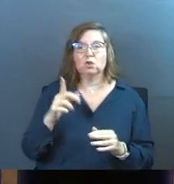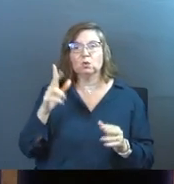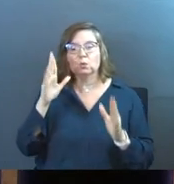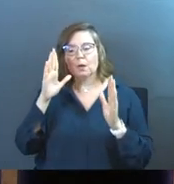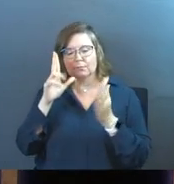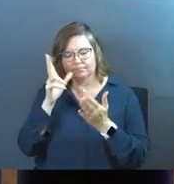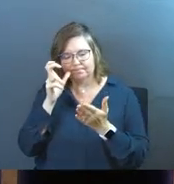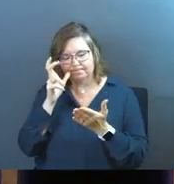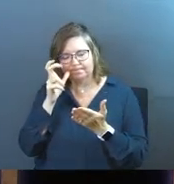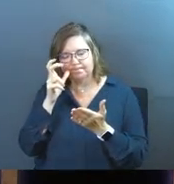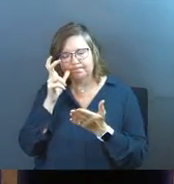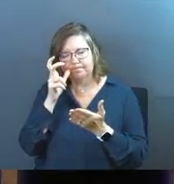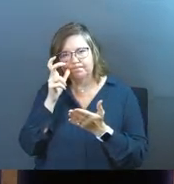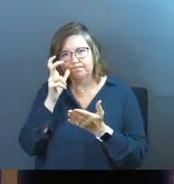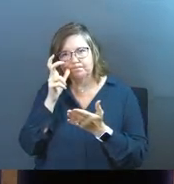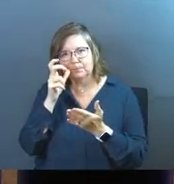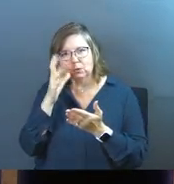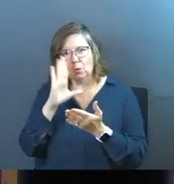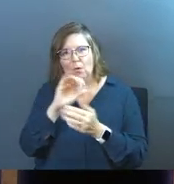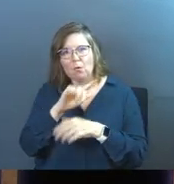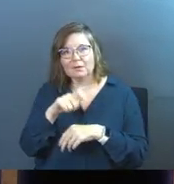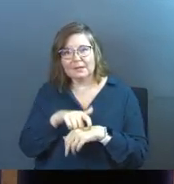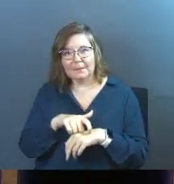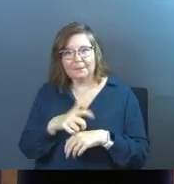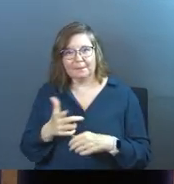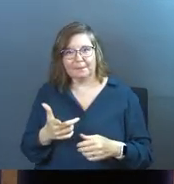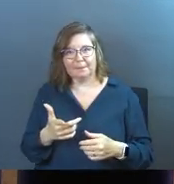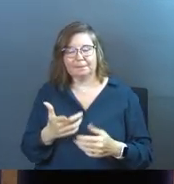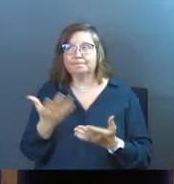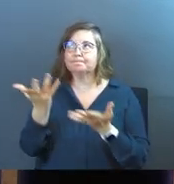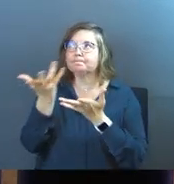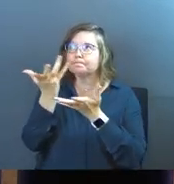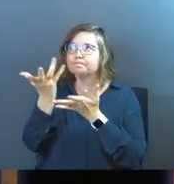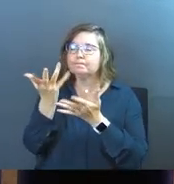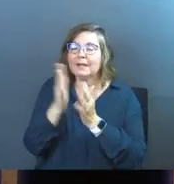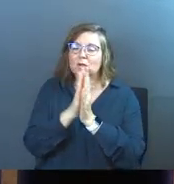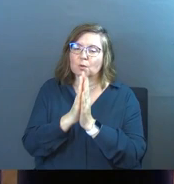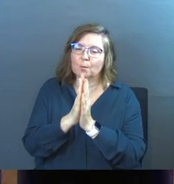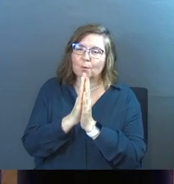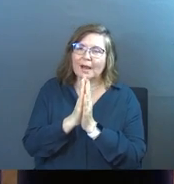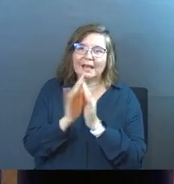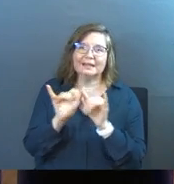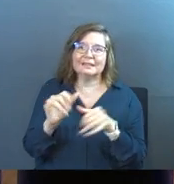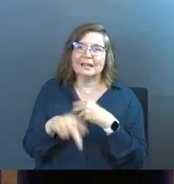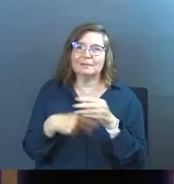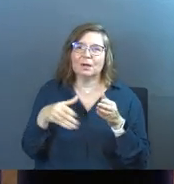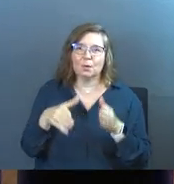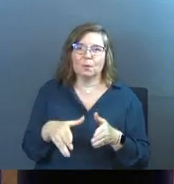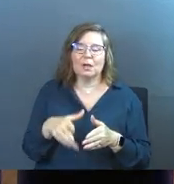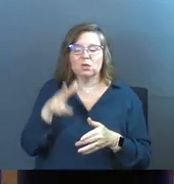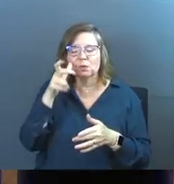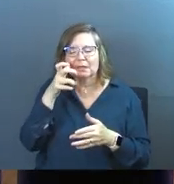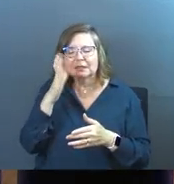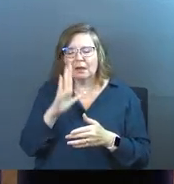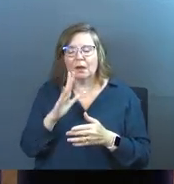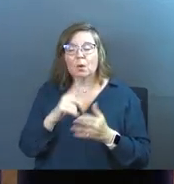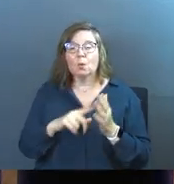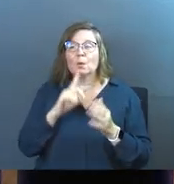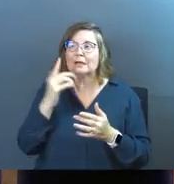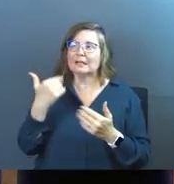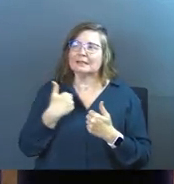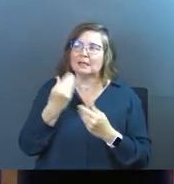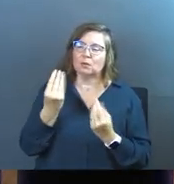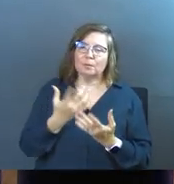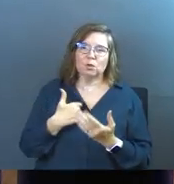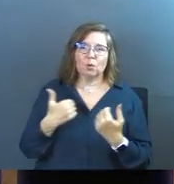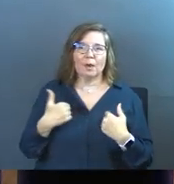listening to God all the time, right? And you're doing that and you're praying the same kind of a way. You're listening to God. What's, what's he